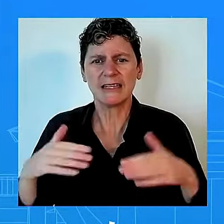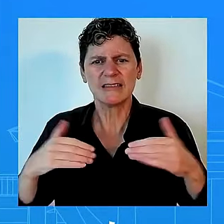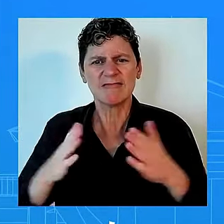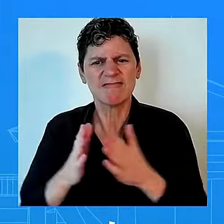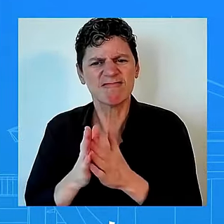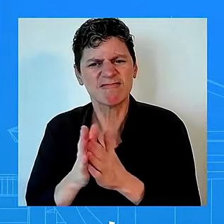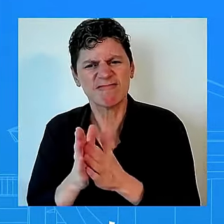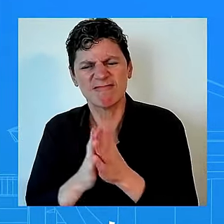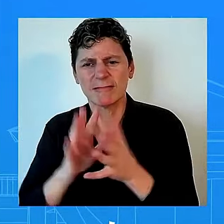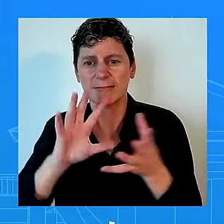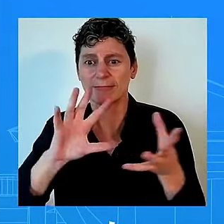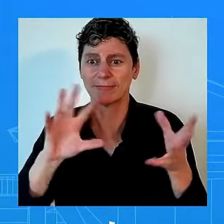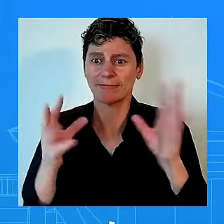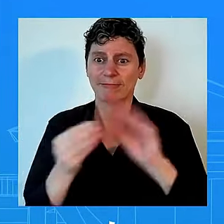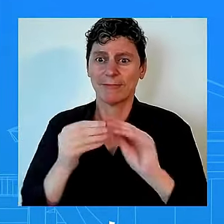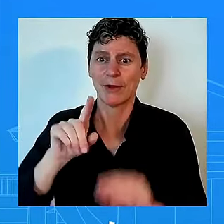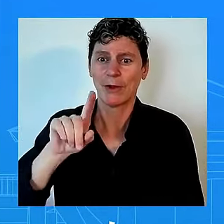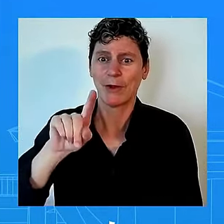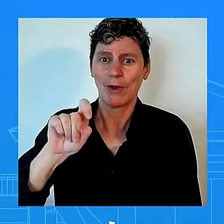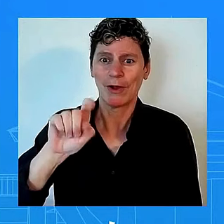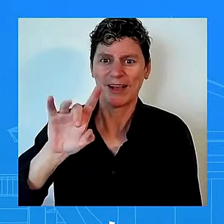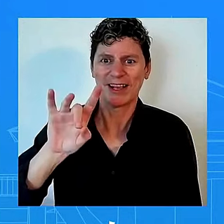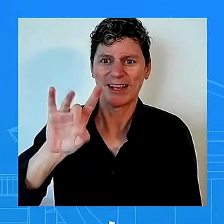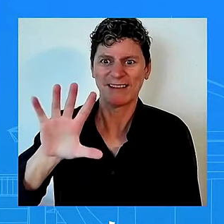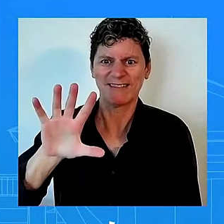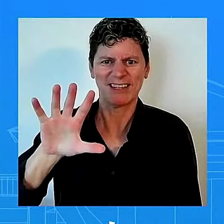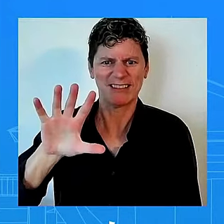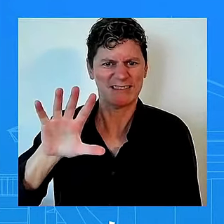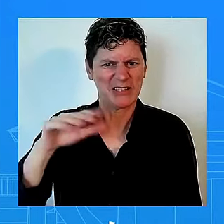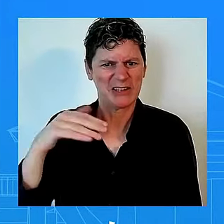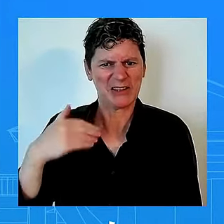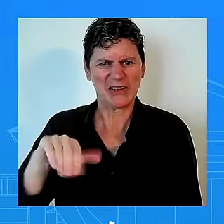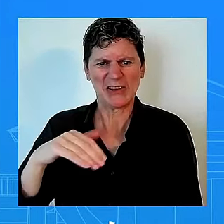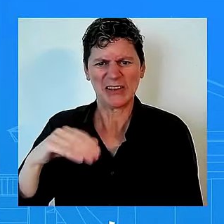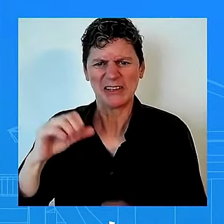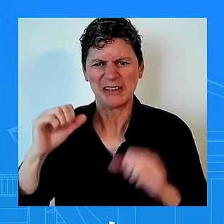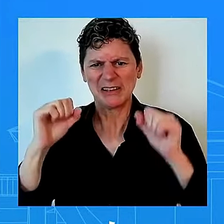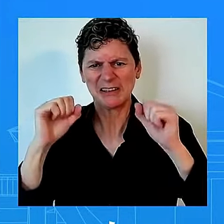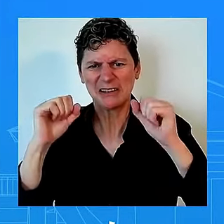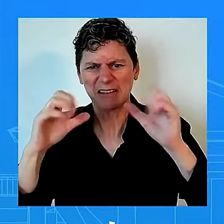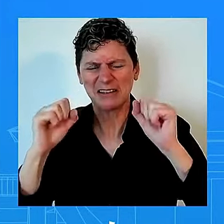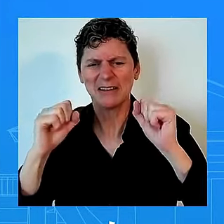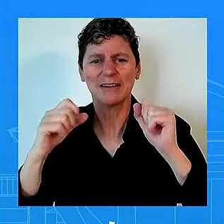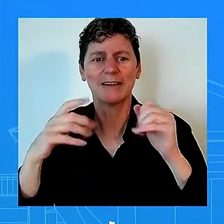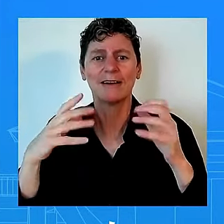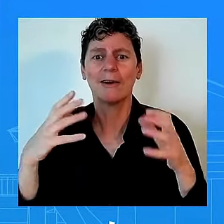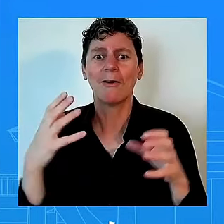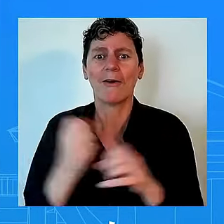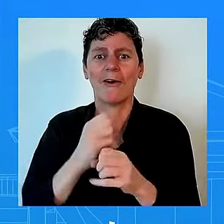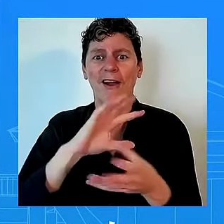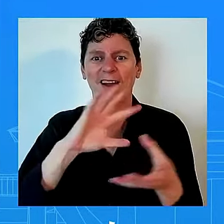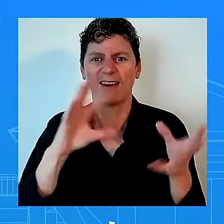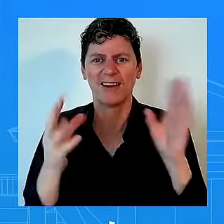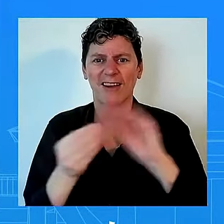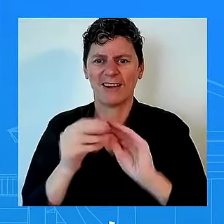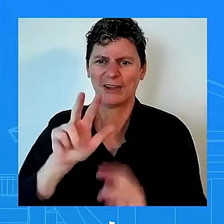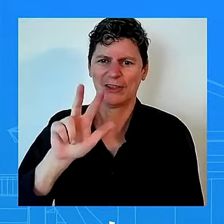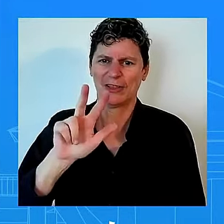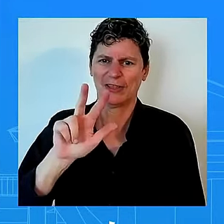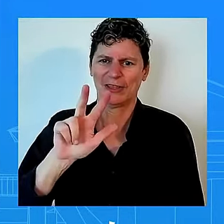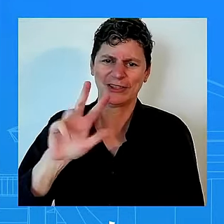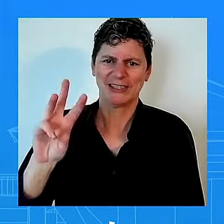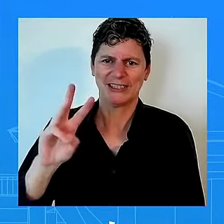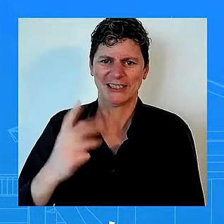on here at the white house we are so proud of all of you as a president as the first lady said pardon me